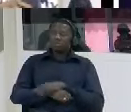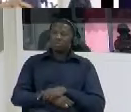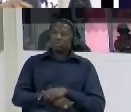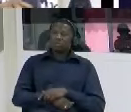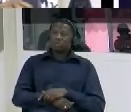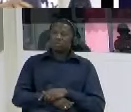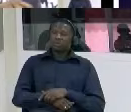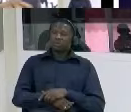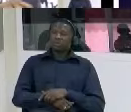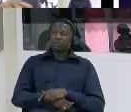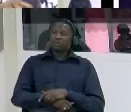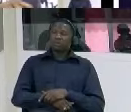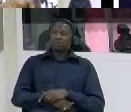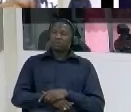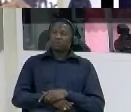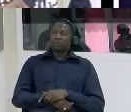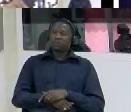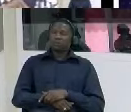is it